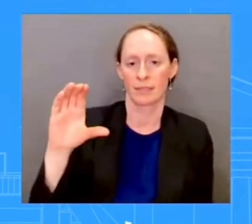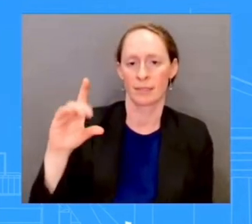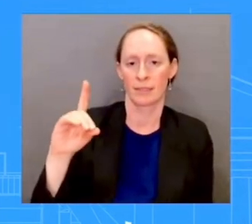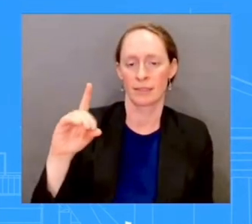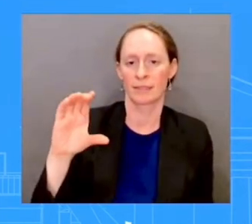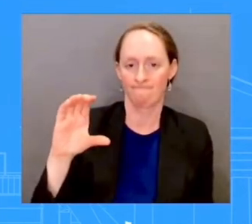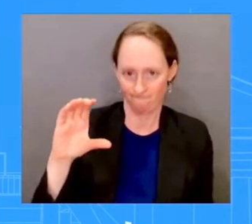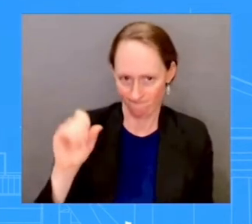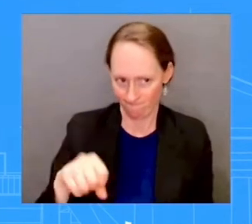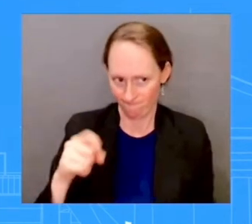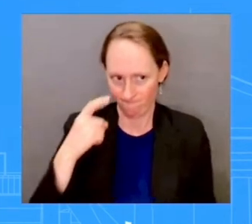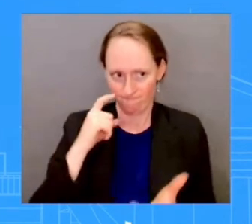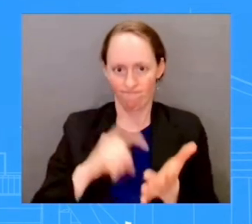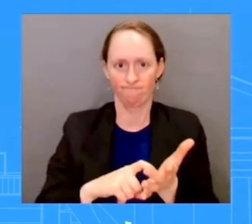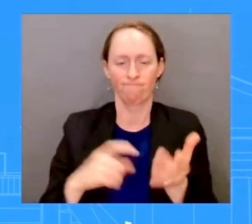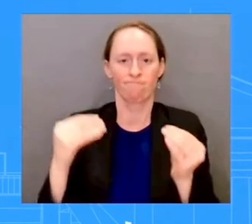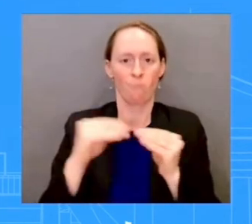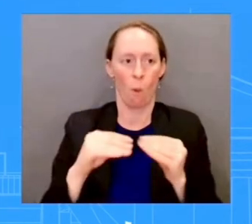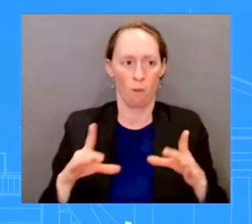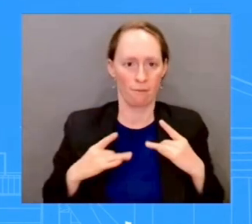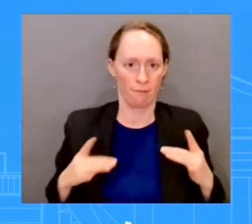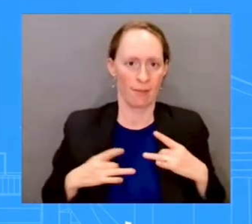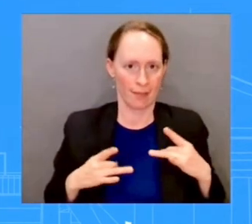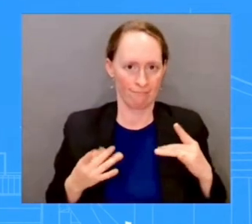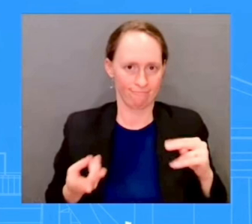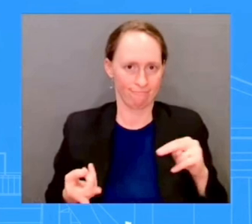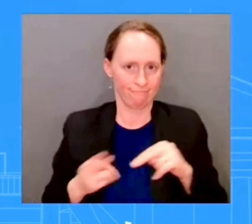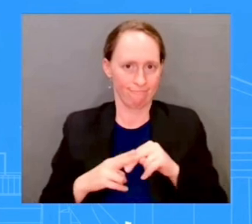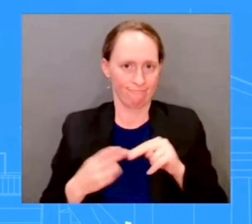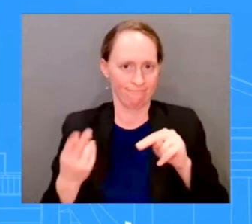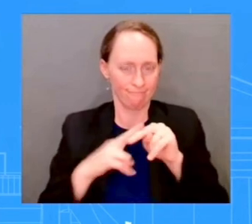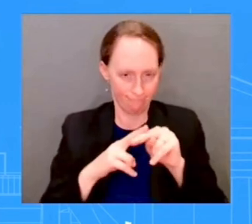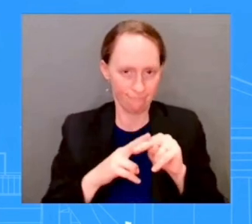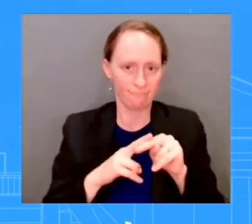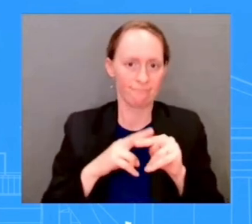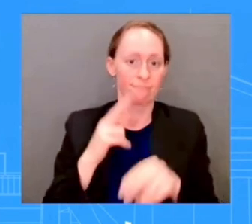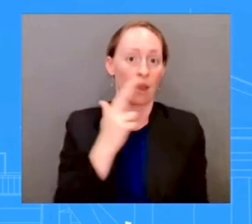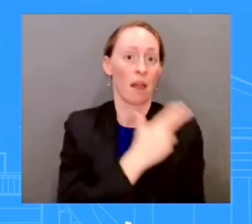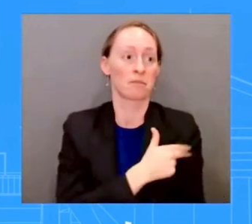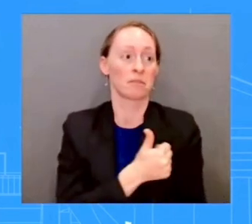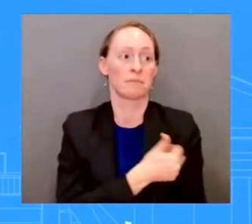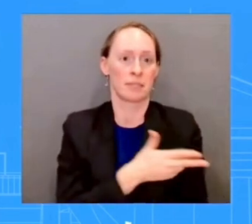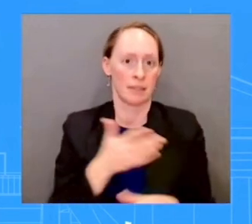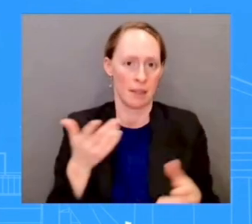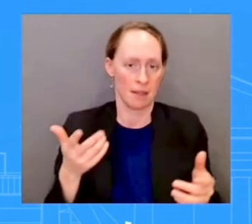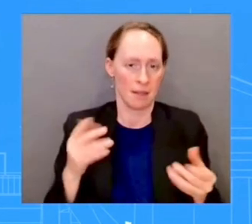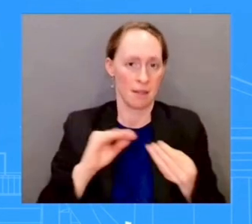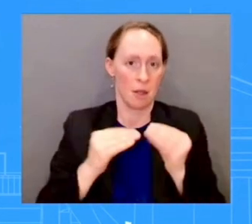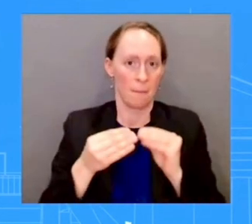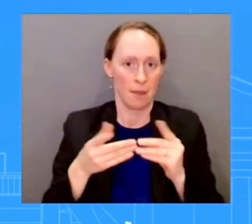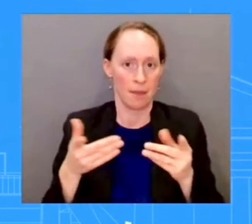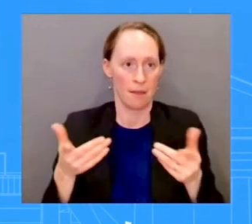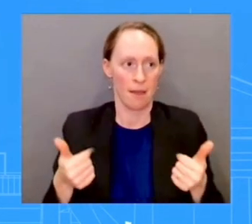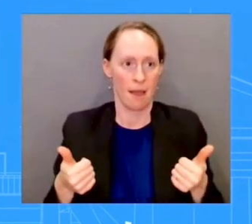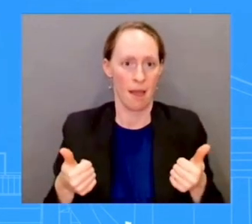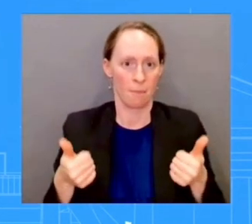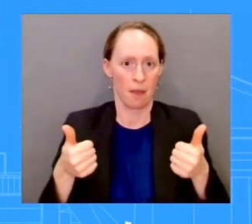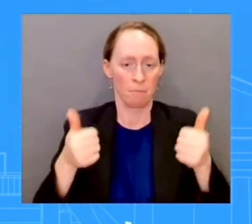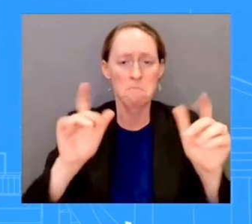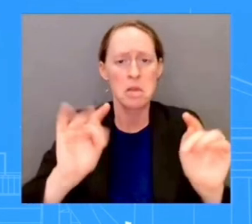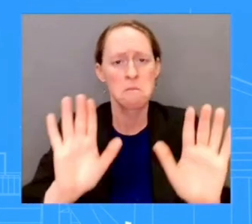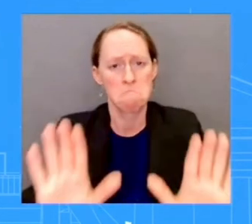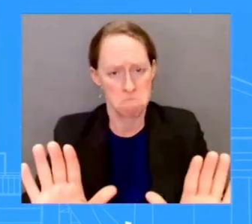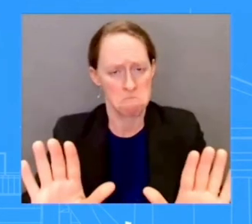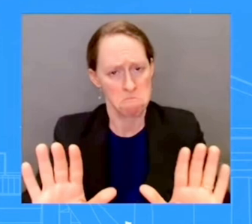admissions, overall levels remain low, which is important. The U.S. has experienced increases in COVID-19 during the last three